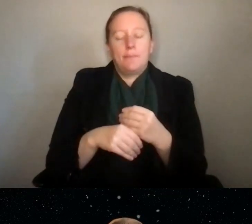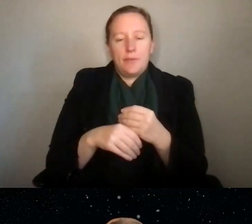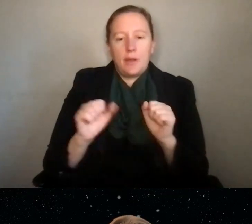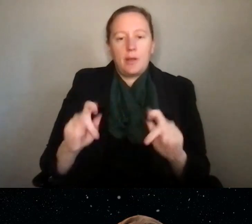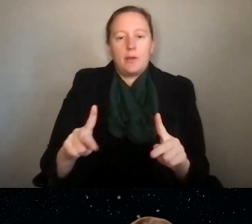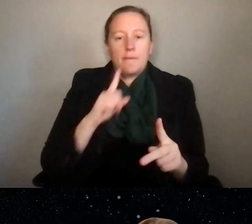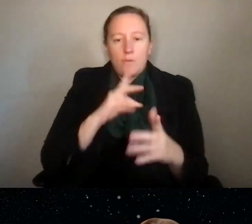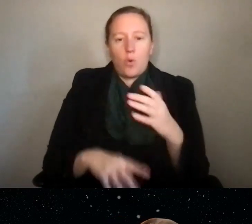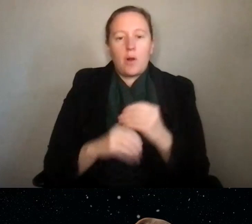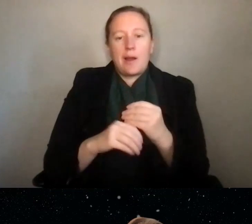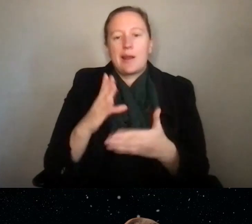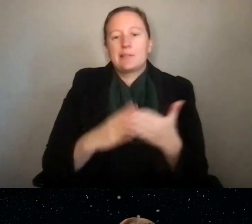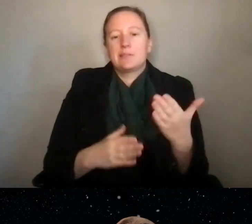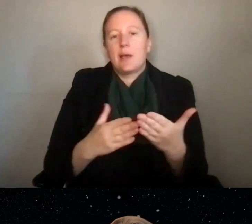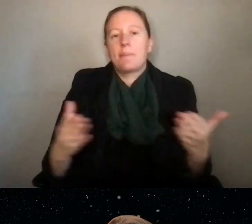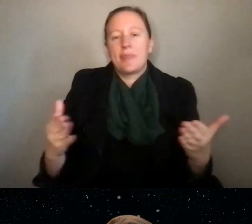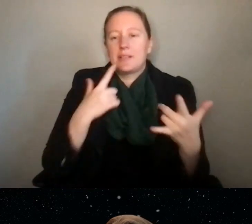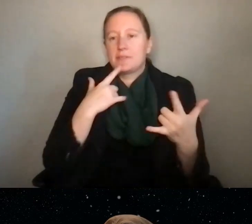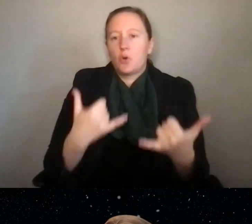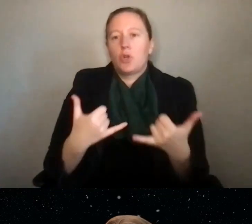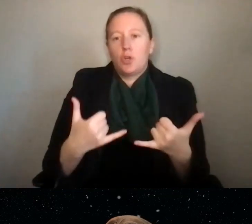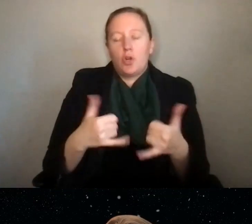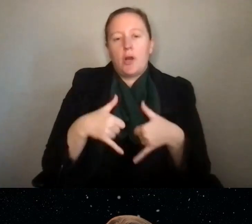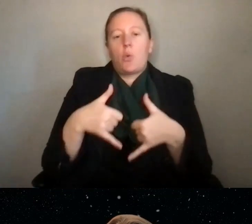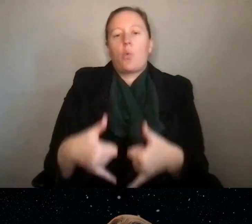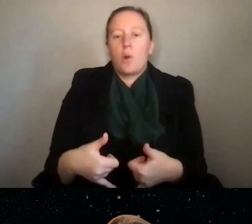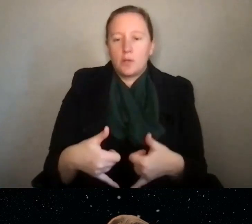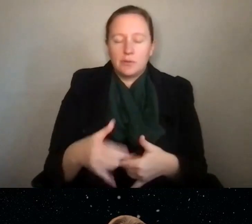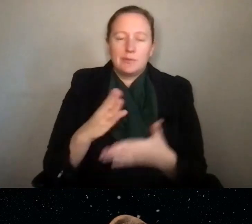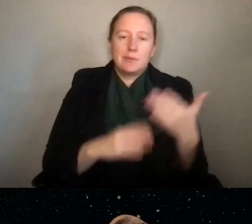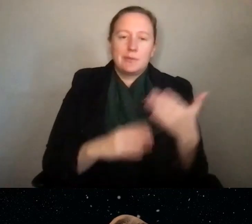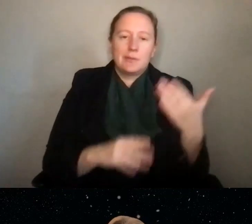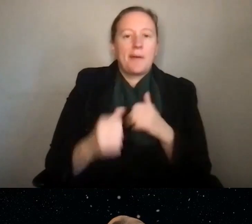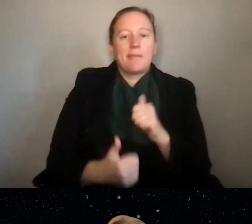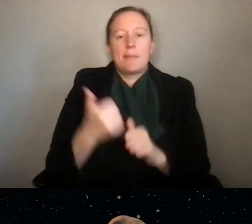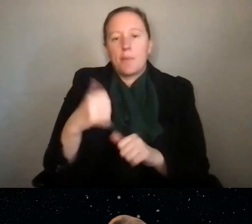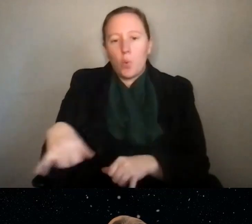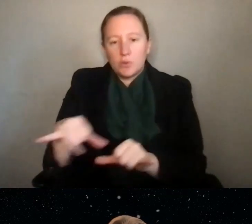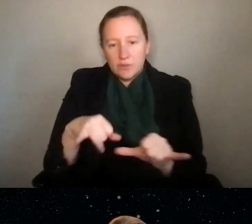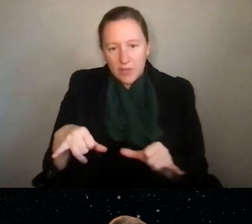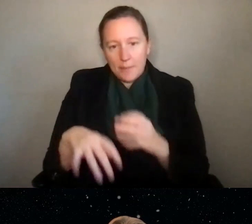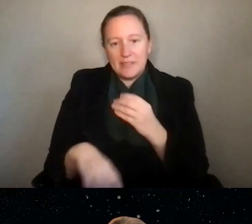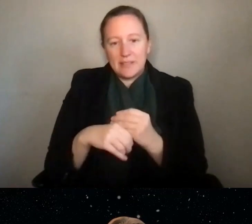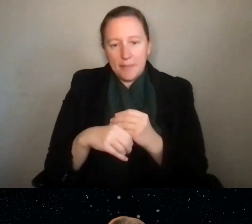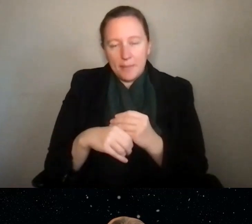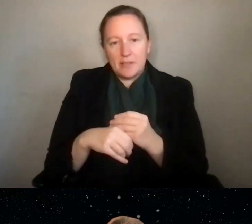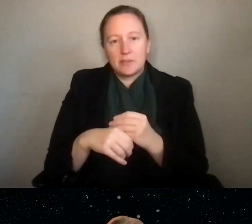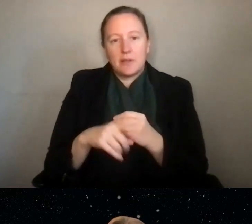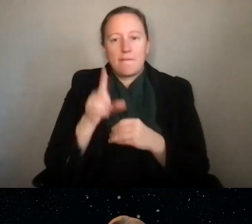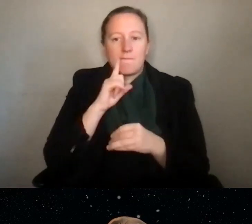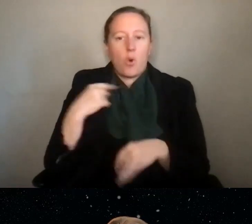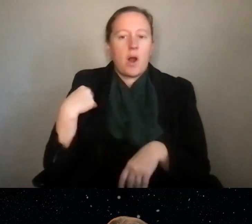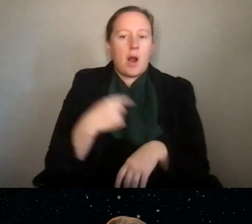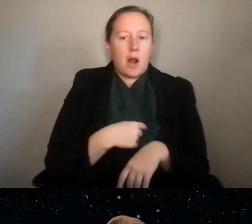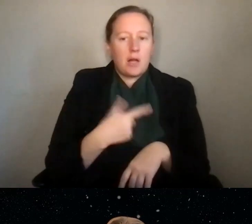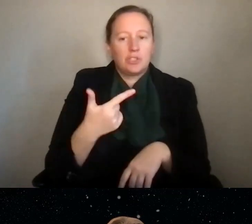some things to existing awards. So some of the most common supplements in our NGO